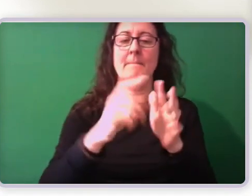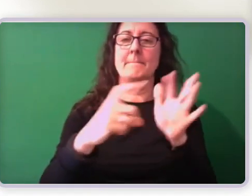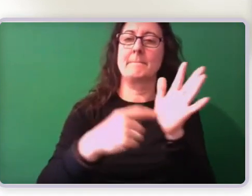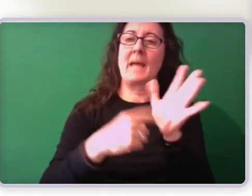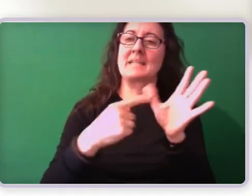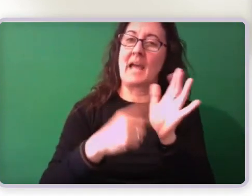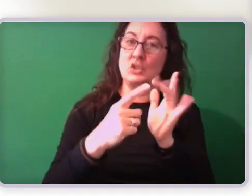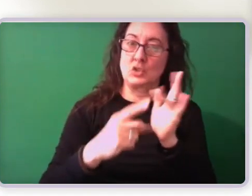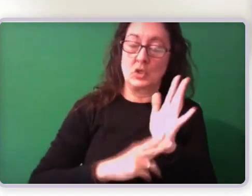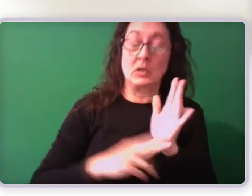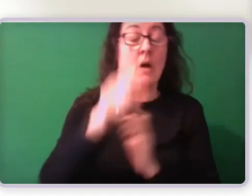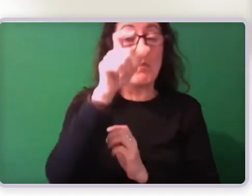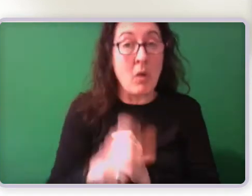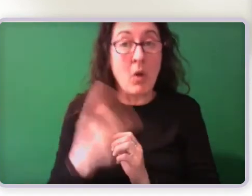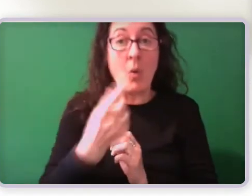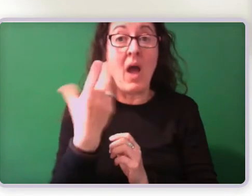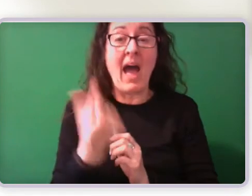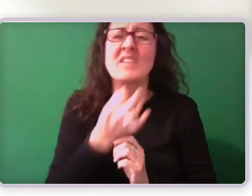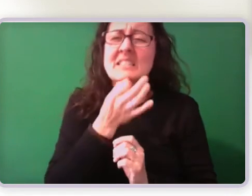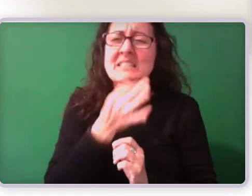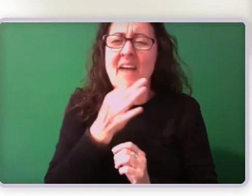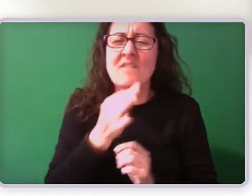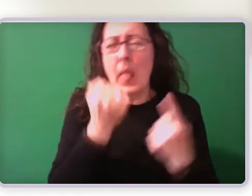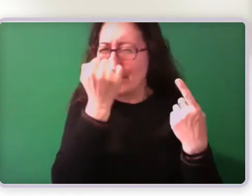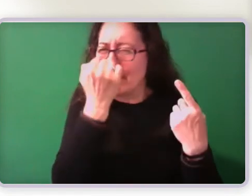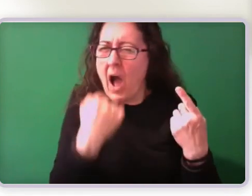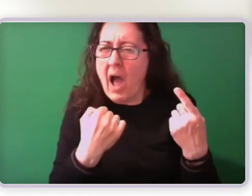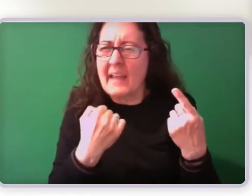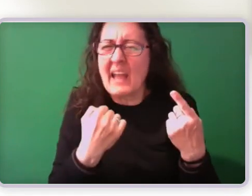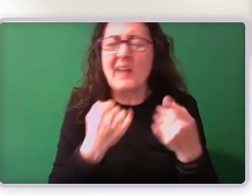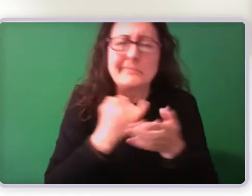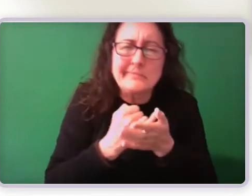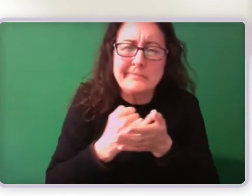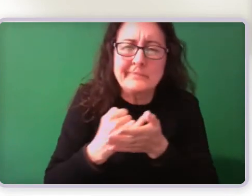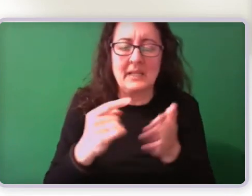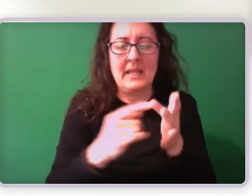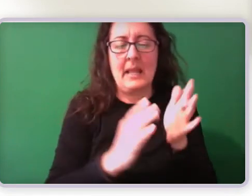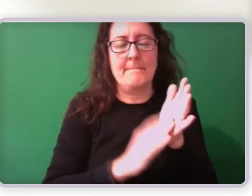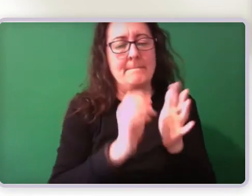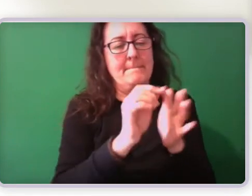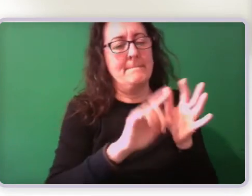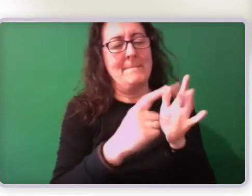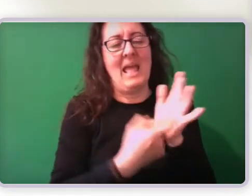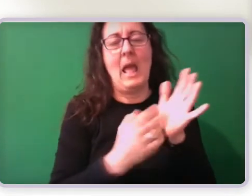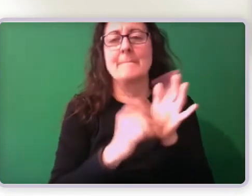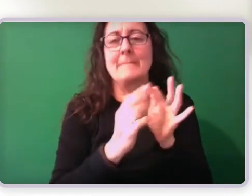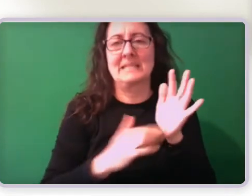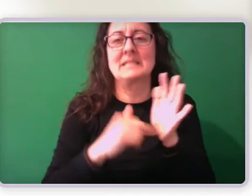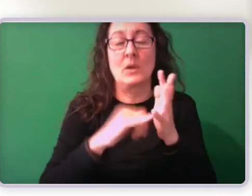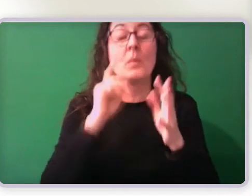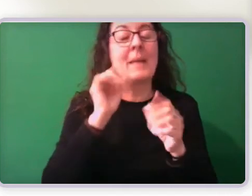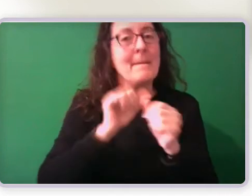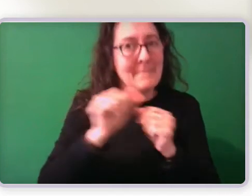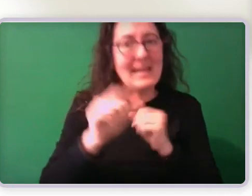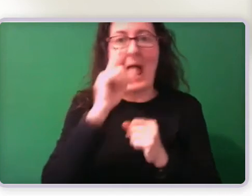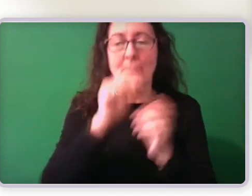several minor impairments is going to be better able to improve their ability to find and keep work than a person who